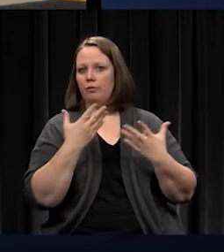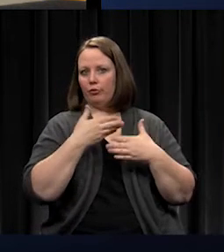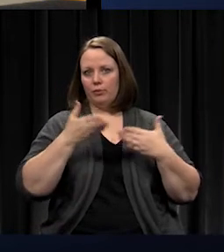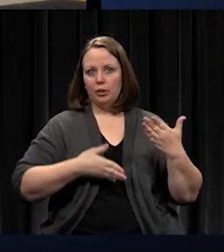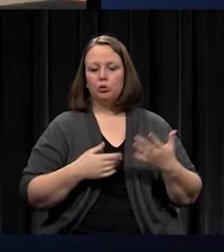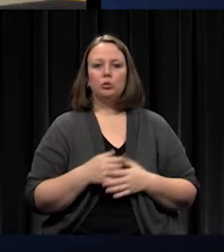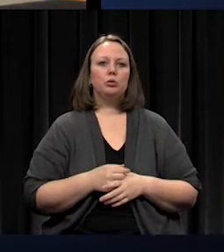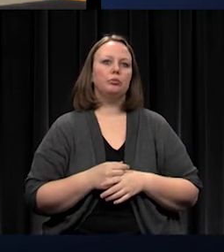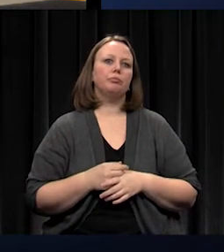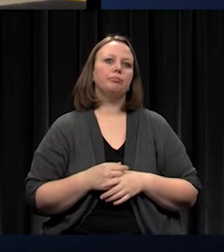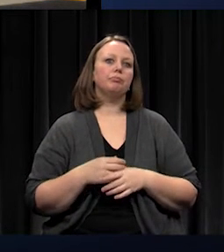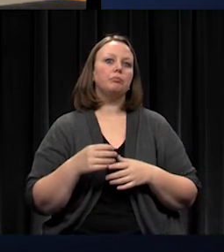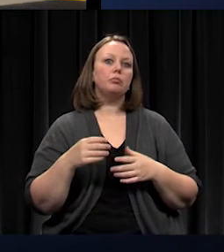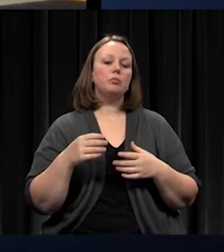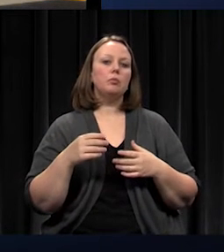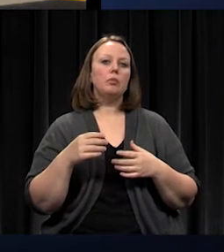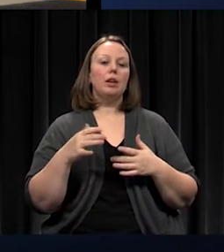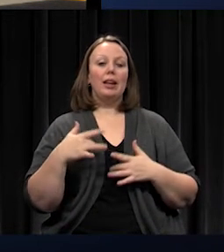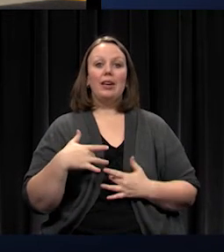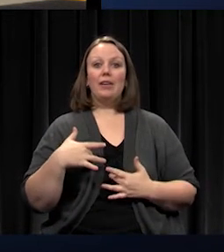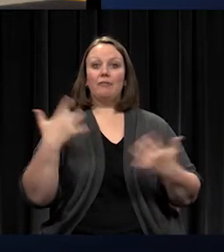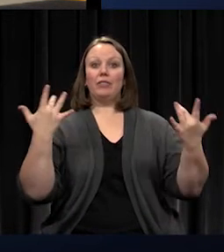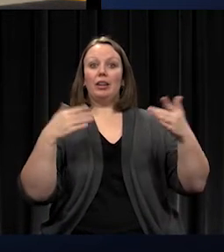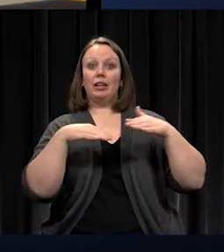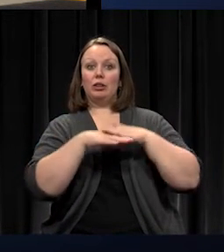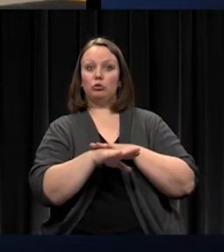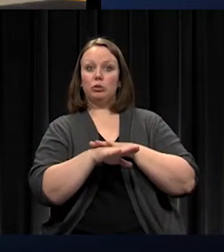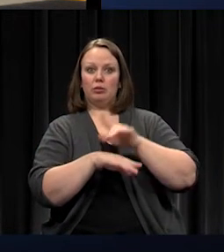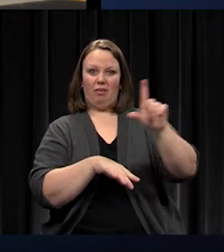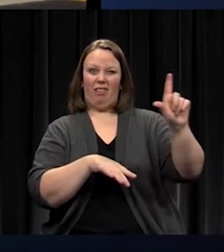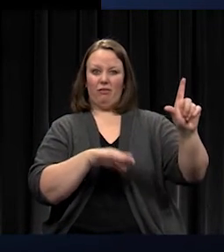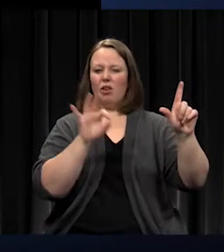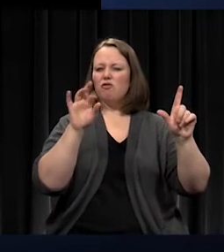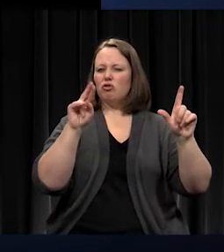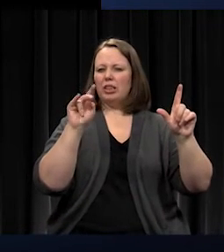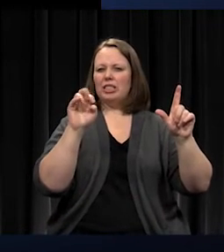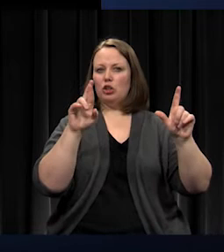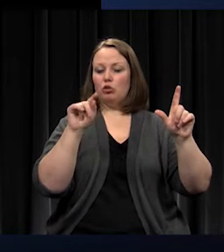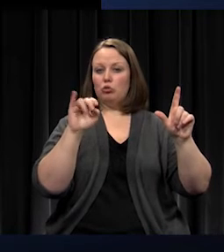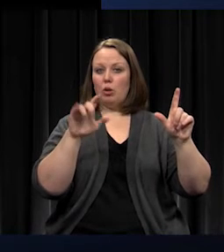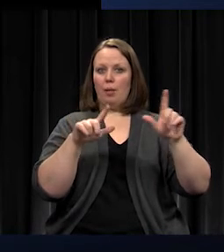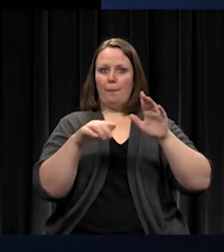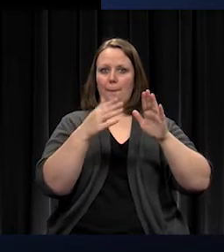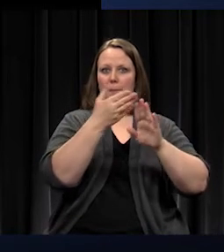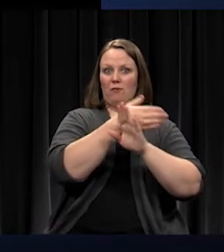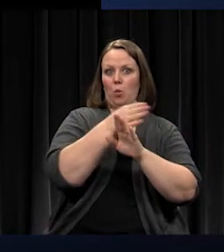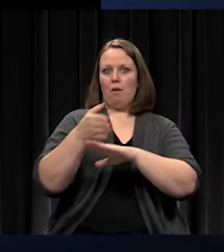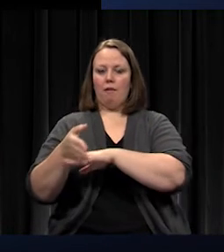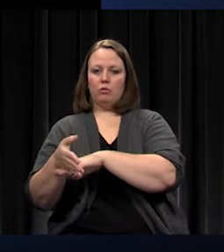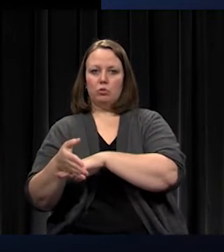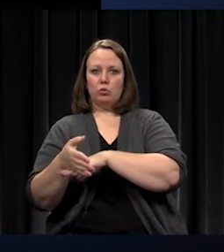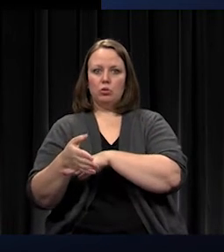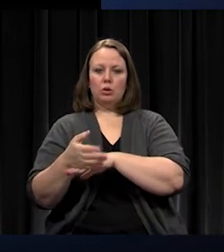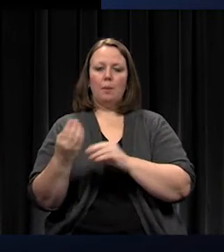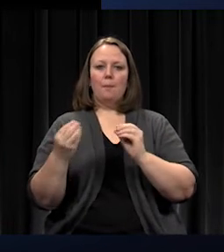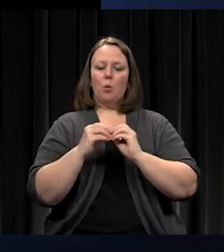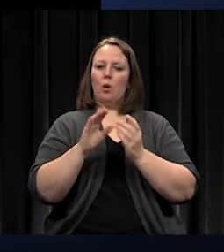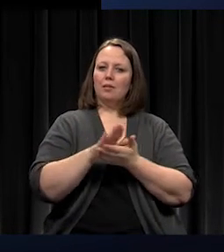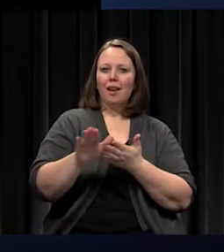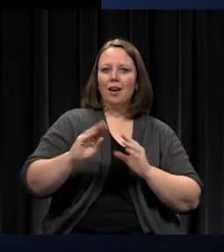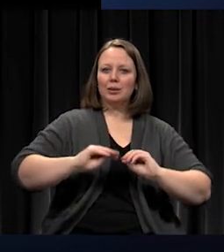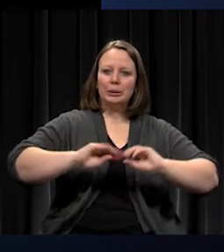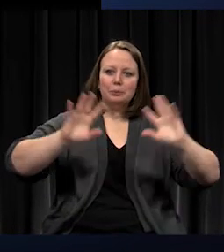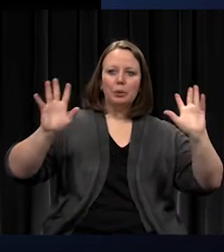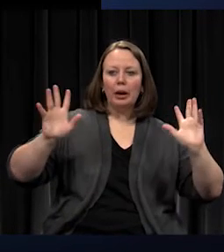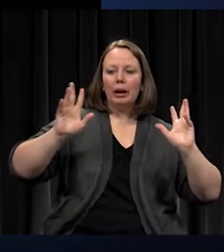also did work on that secured event entrance. On the left, you see Frontier Trail before and after, and it created that very nice, bright, visible